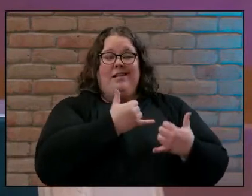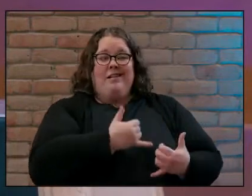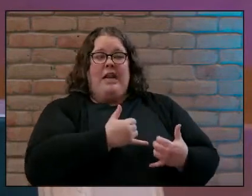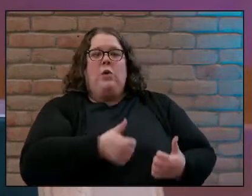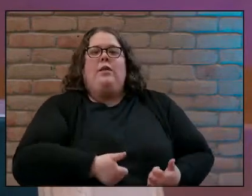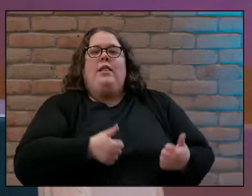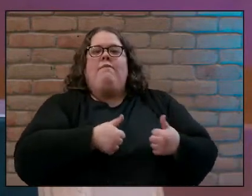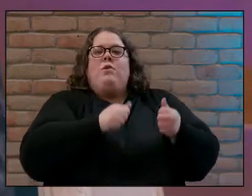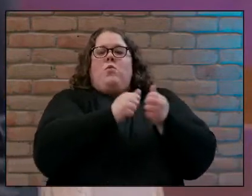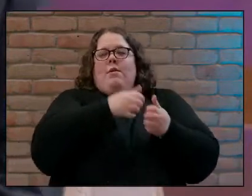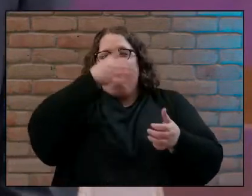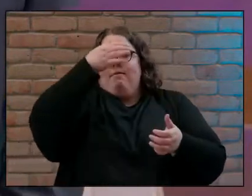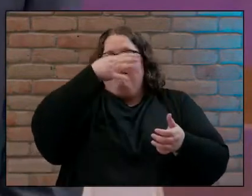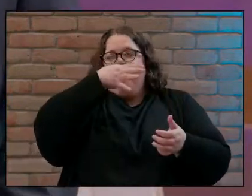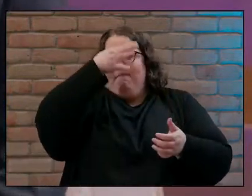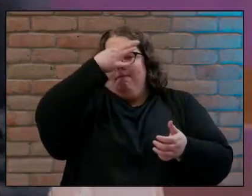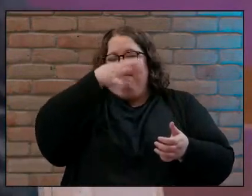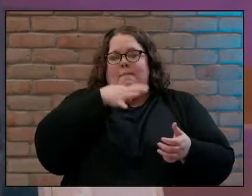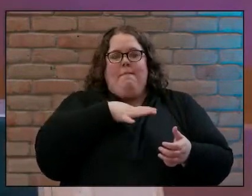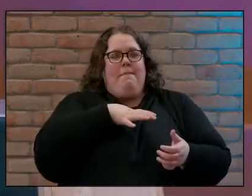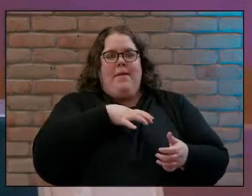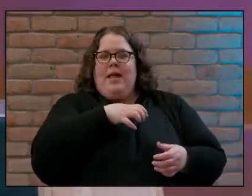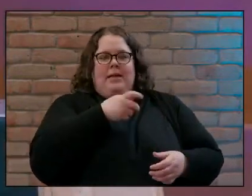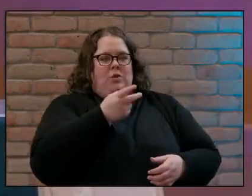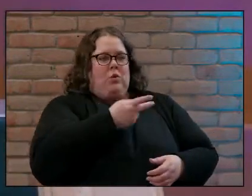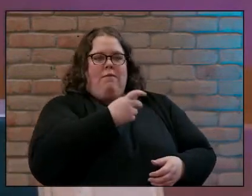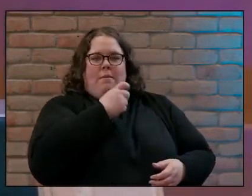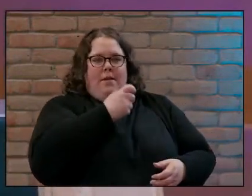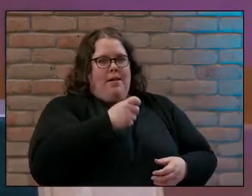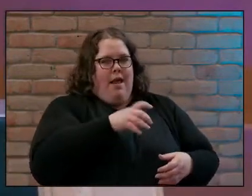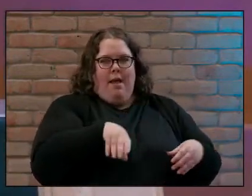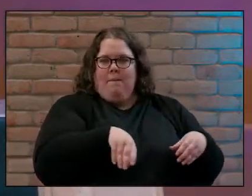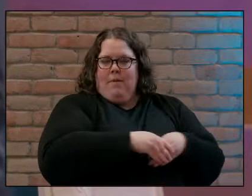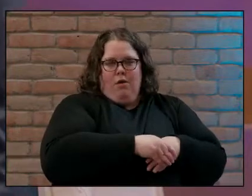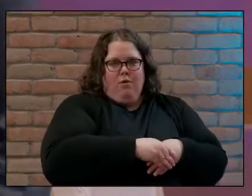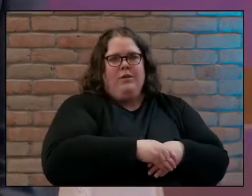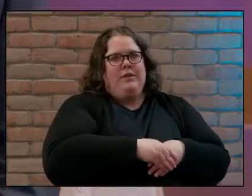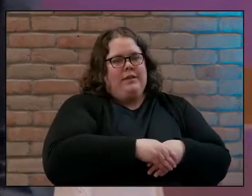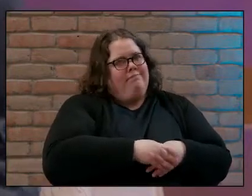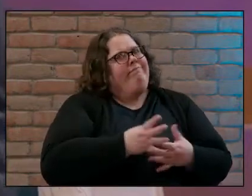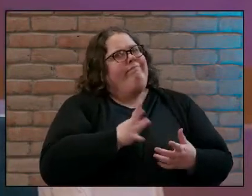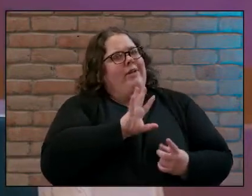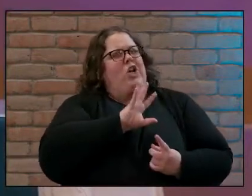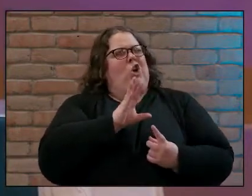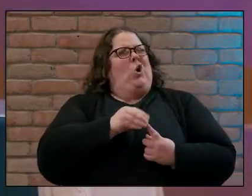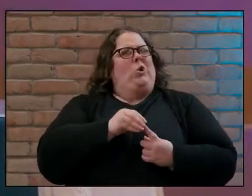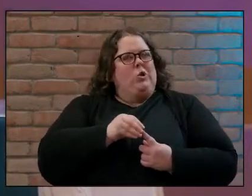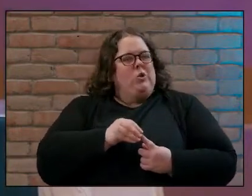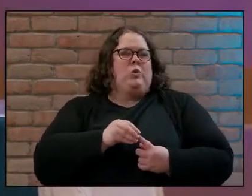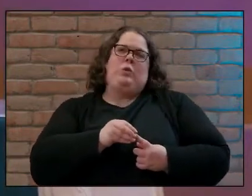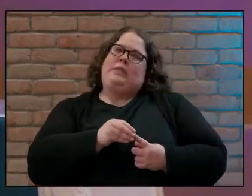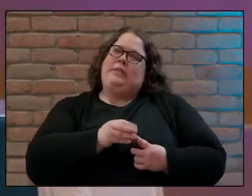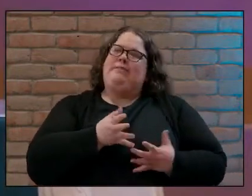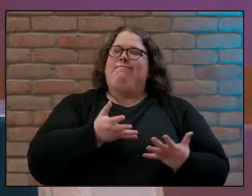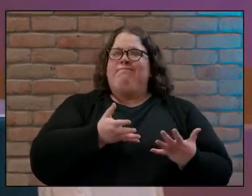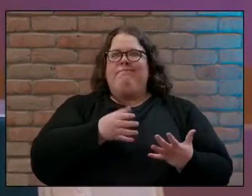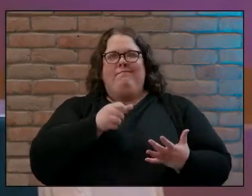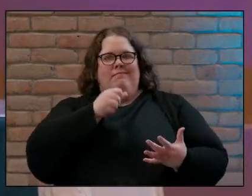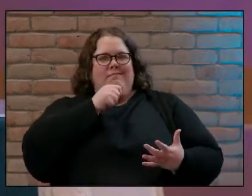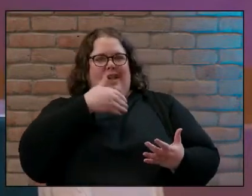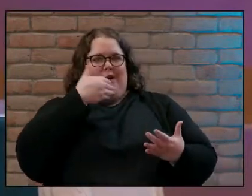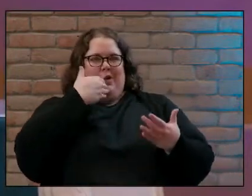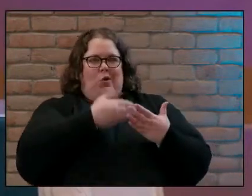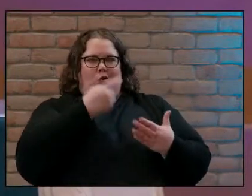and the cultural implications of that were were not great and so we can assume and pretty uh pretty uh